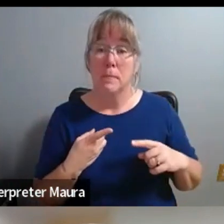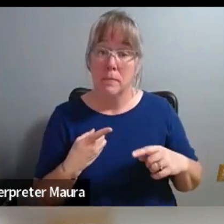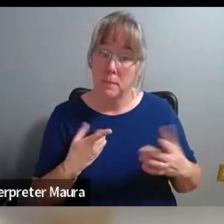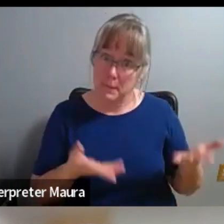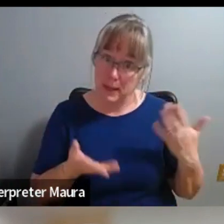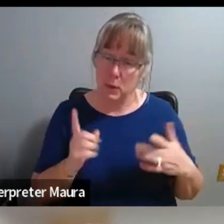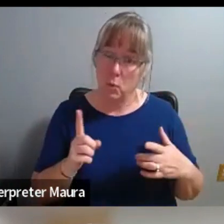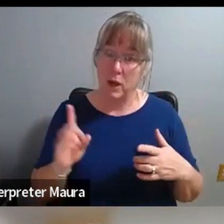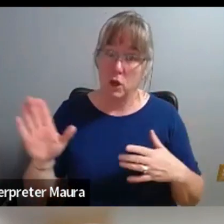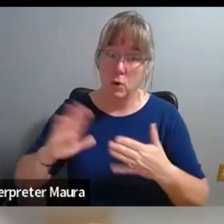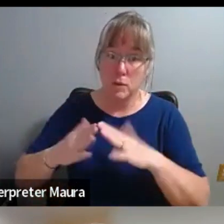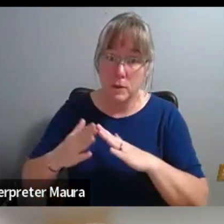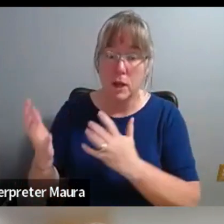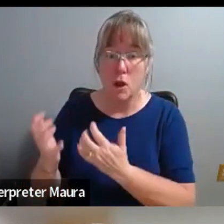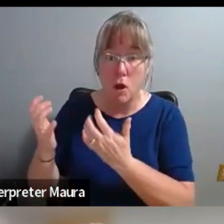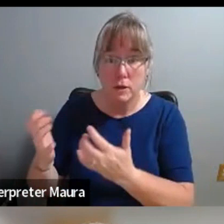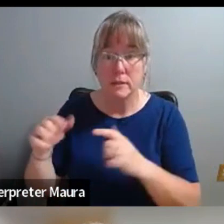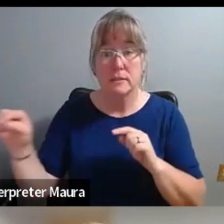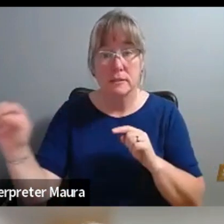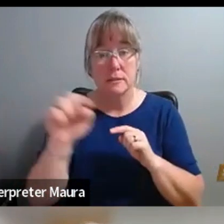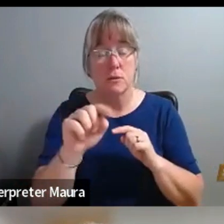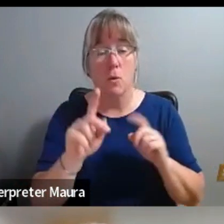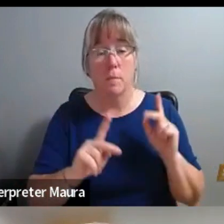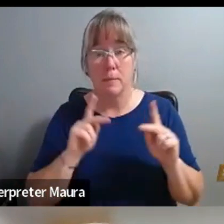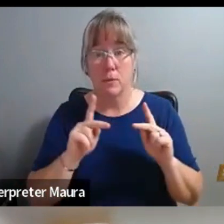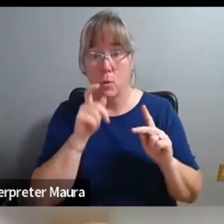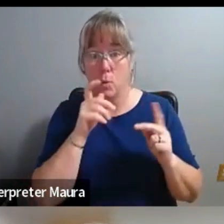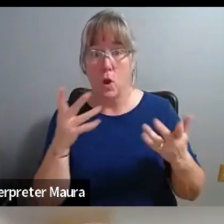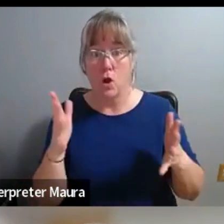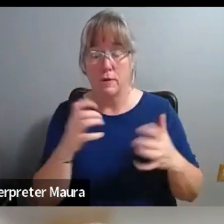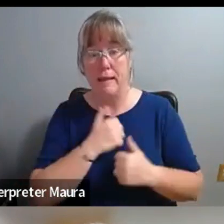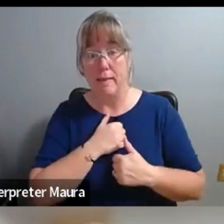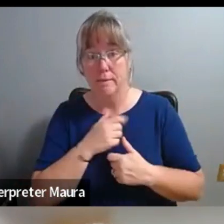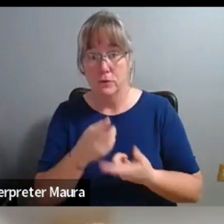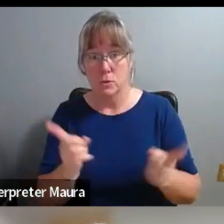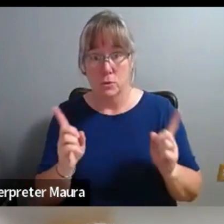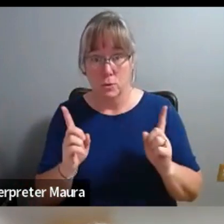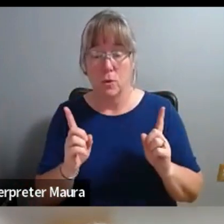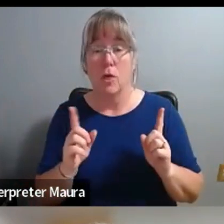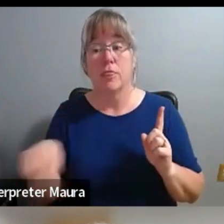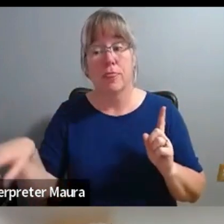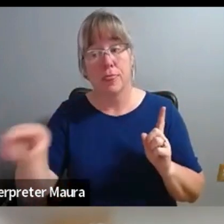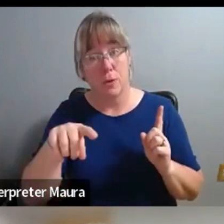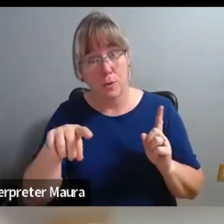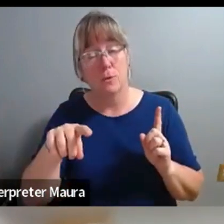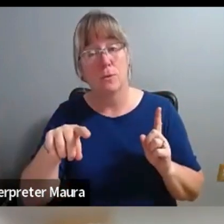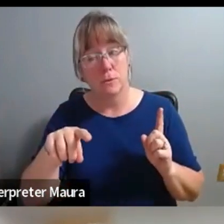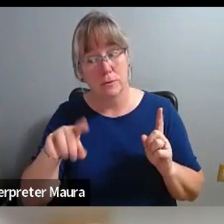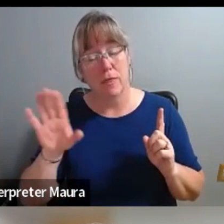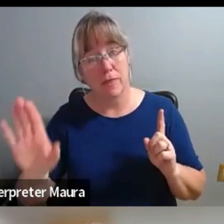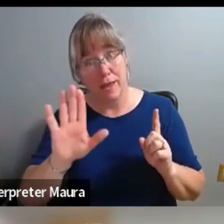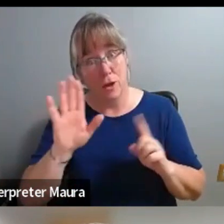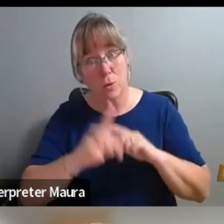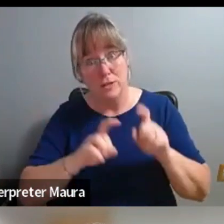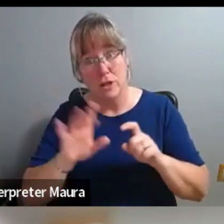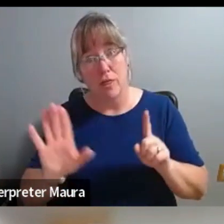or your community members, or even the people who already love you. Those are the questions and the issues that they have. And